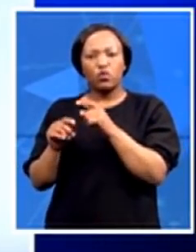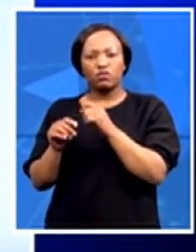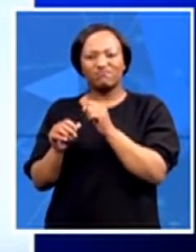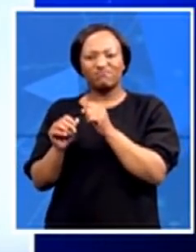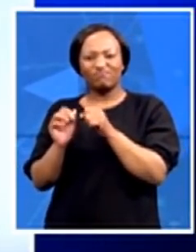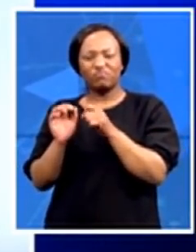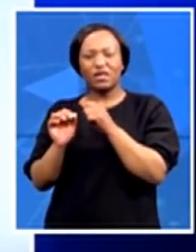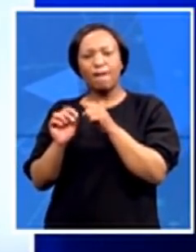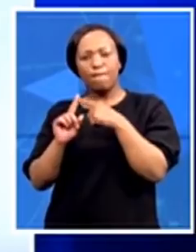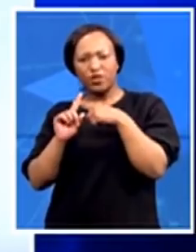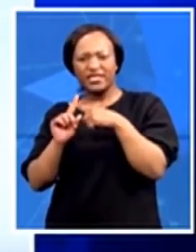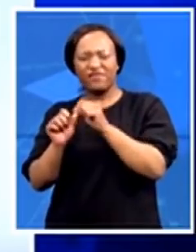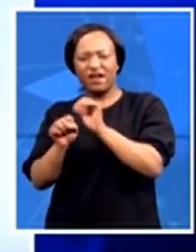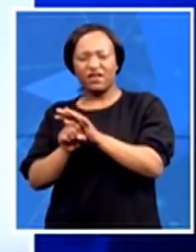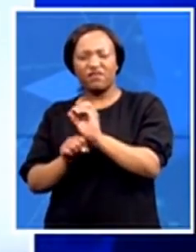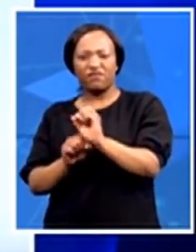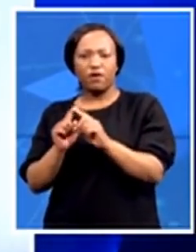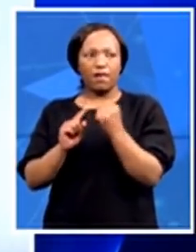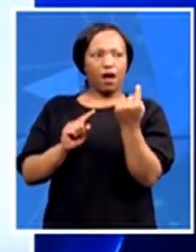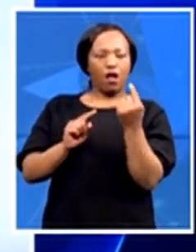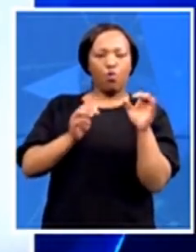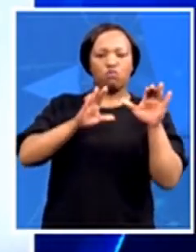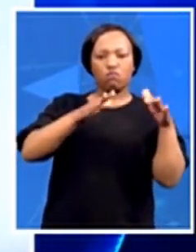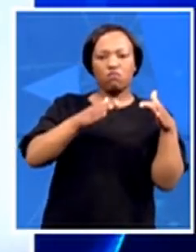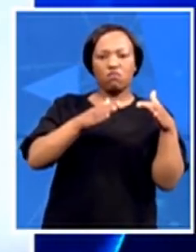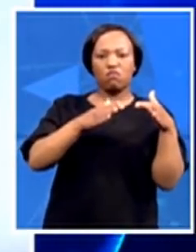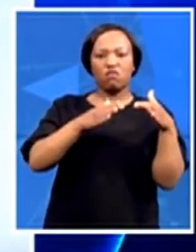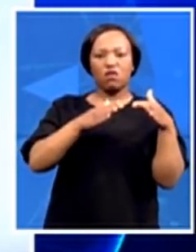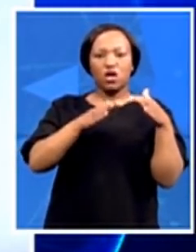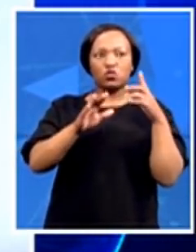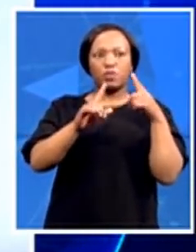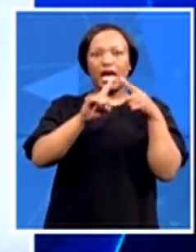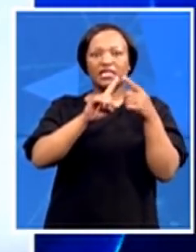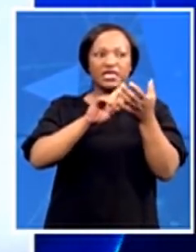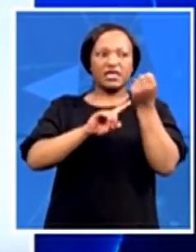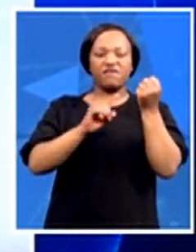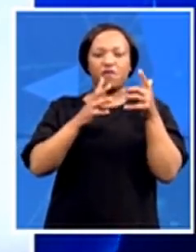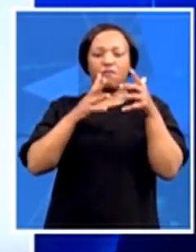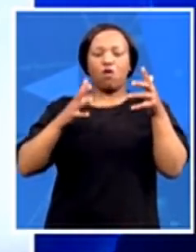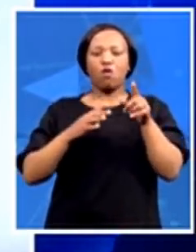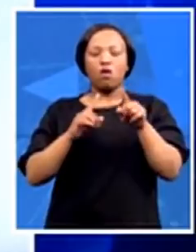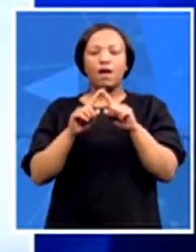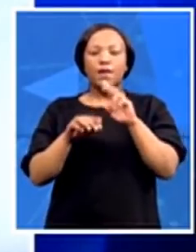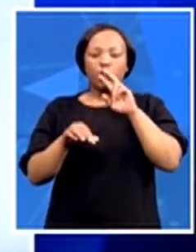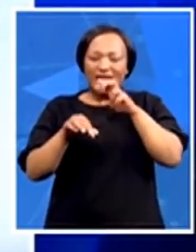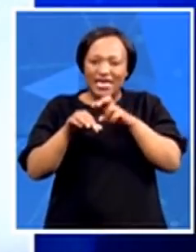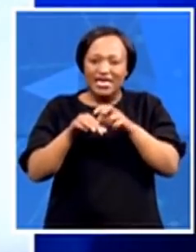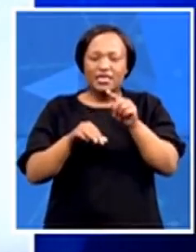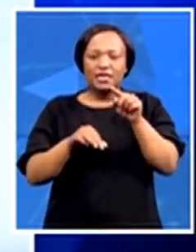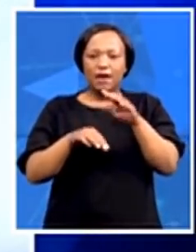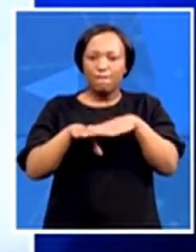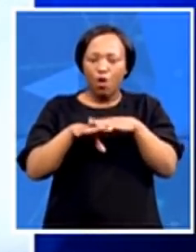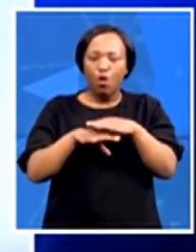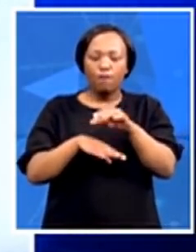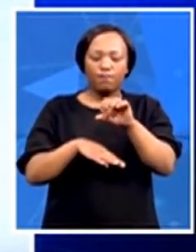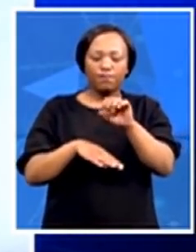they'll be able to achieve much. I think they'll definitely still need to have the static forces there to be doing a much